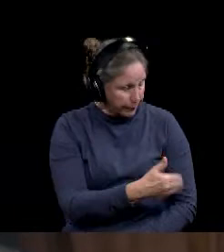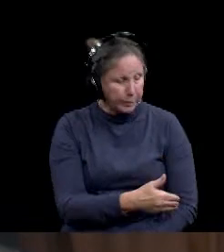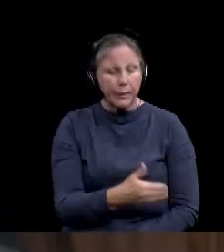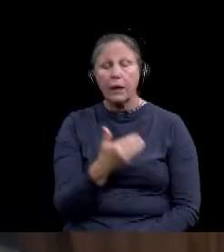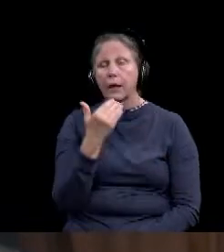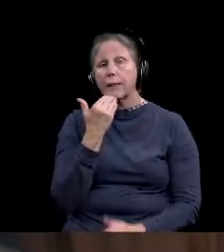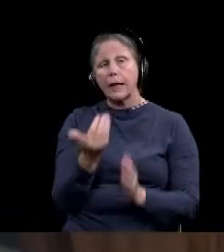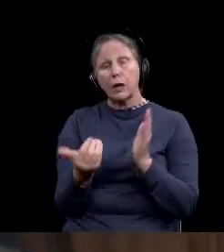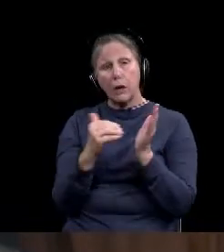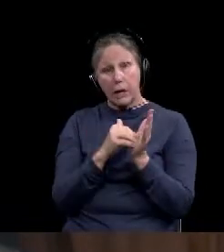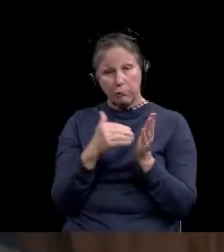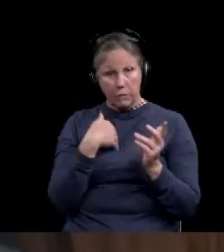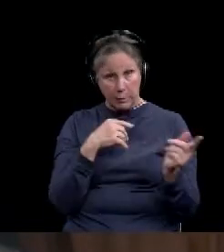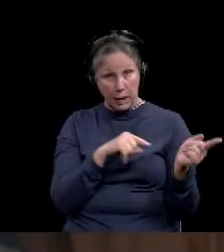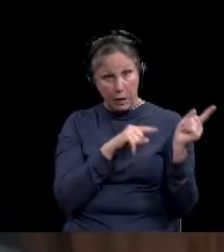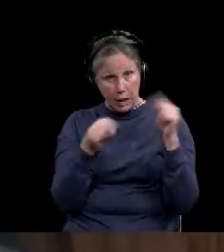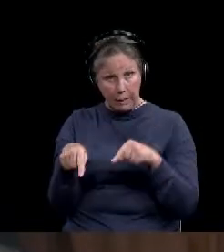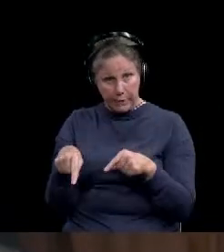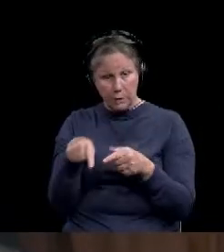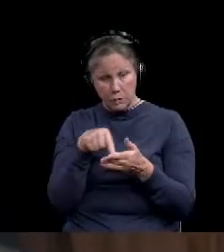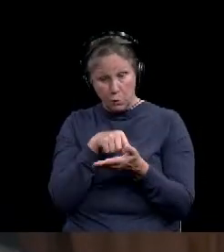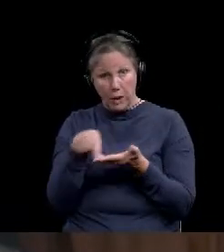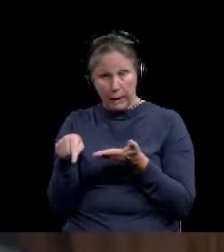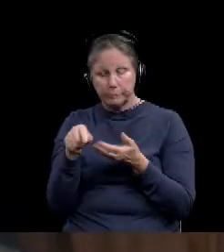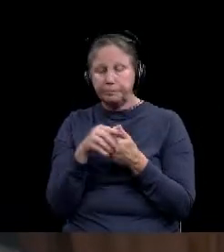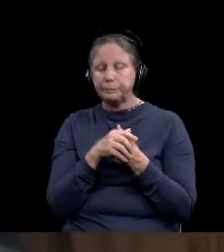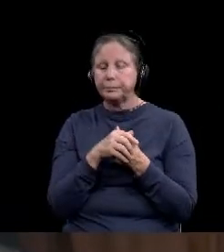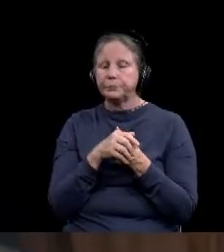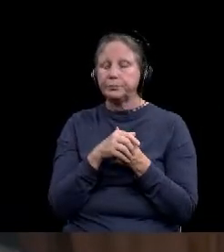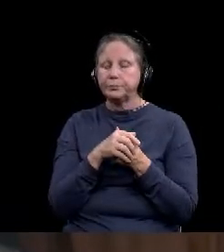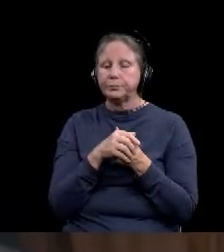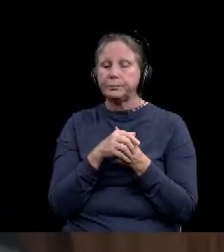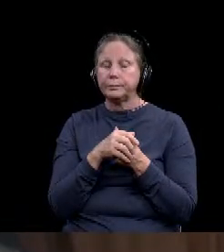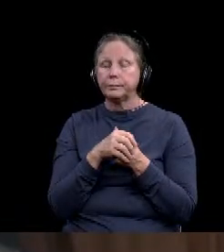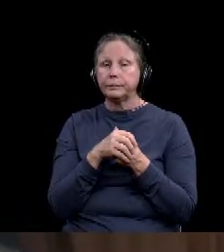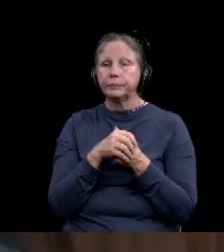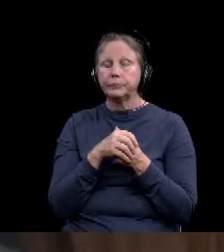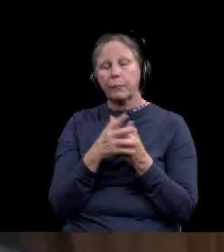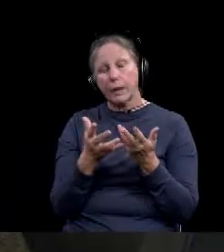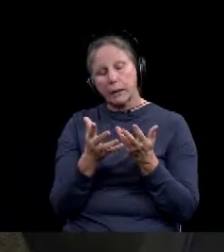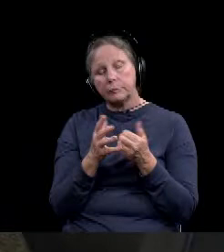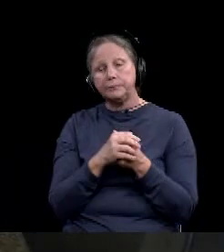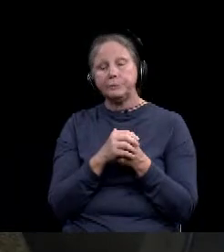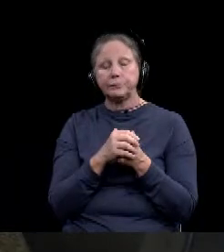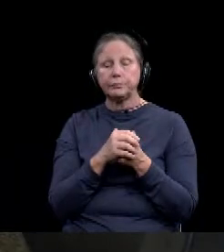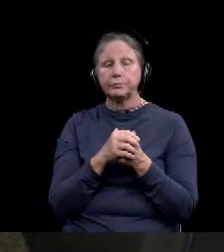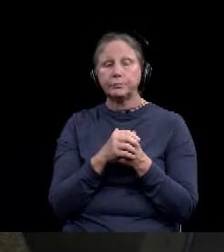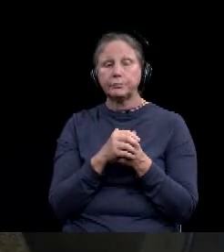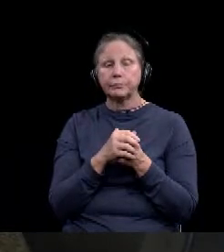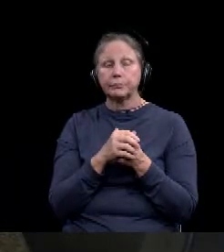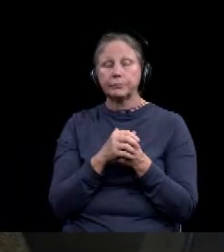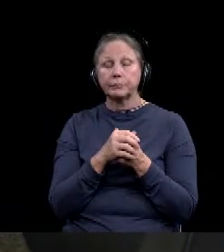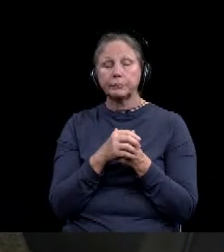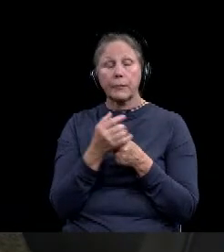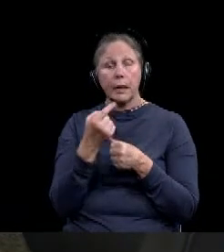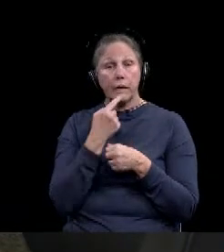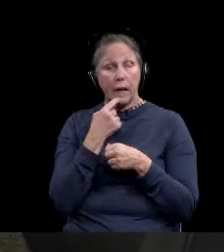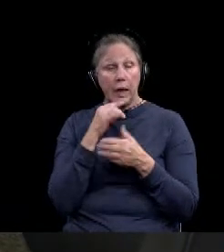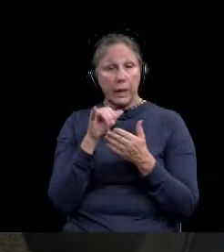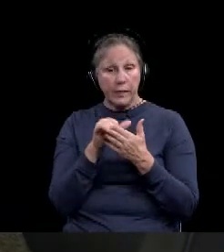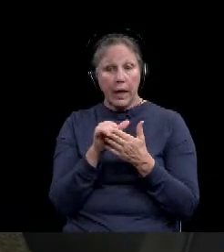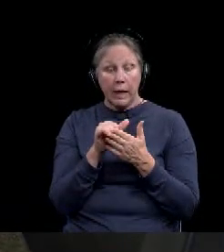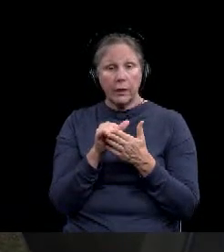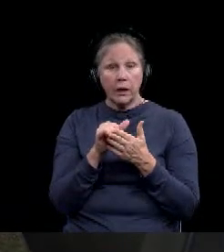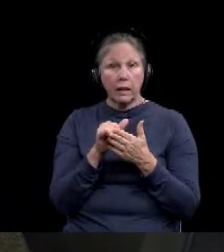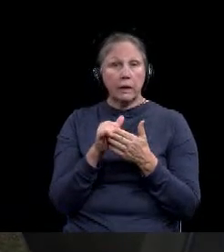again for having me here this weekend or this week. I want to say we are continuing to stay pretty